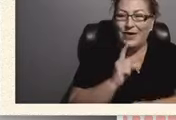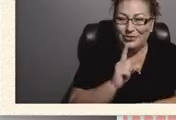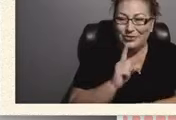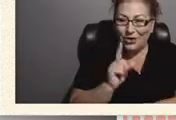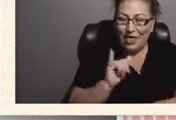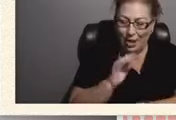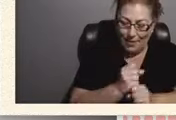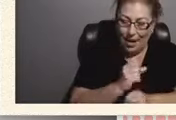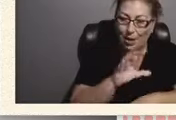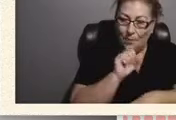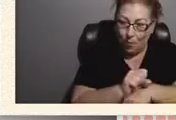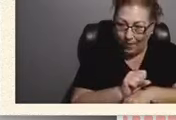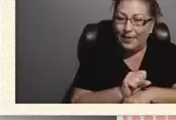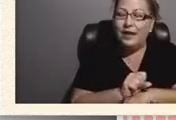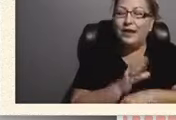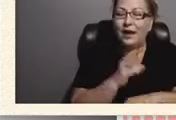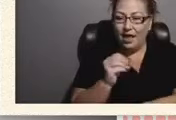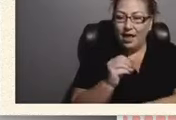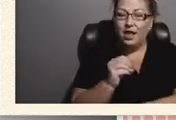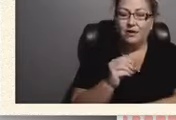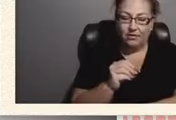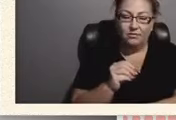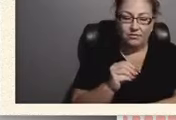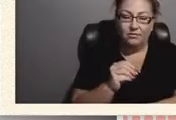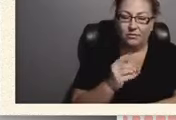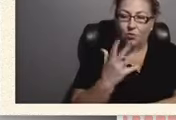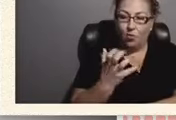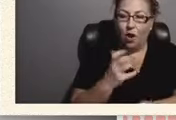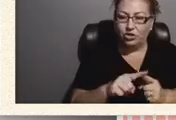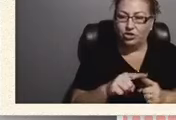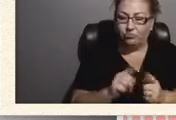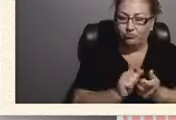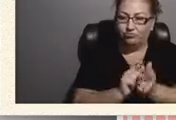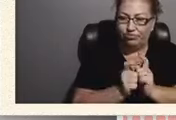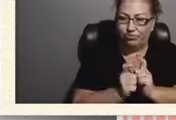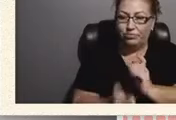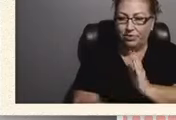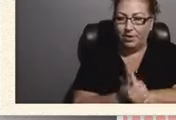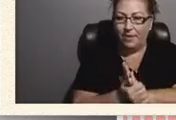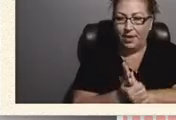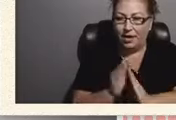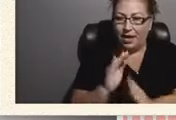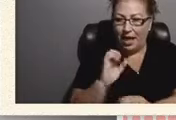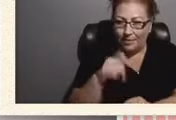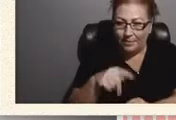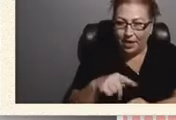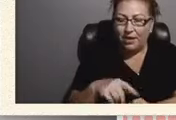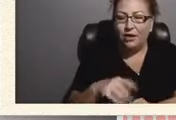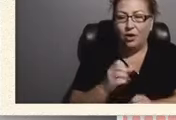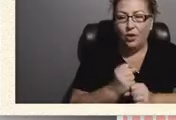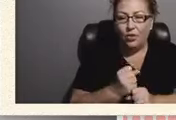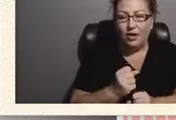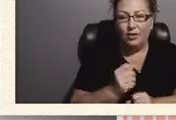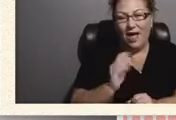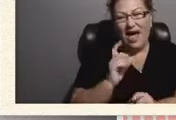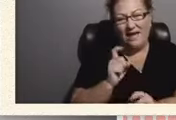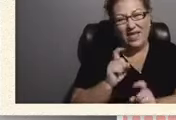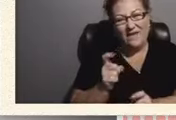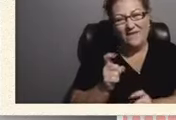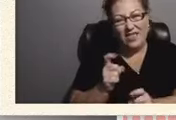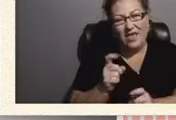and you're going to, you, you're going to have to get, there's a specific, a legal period of time that you.